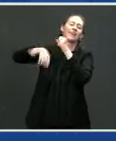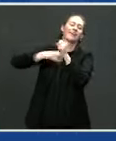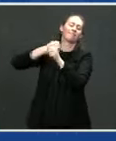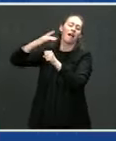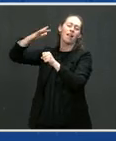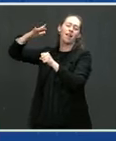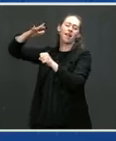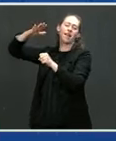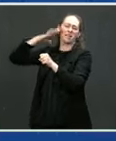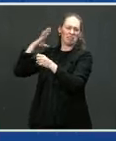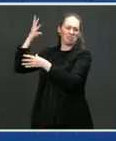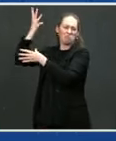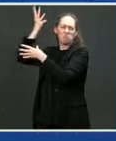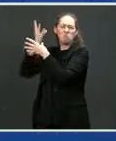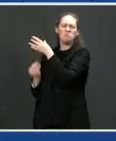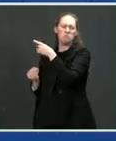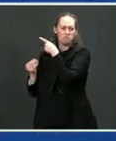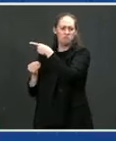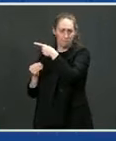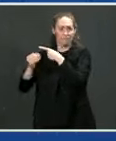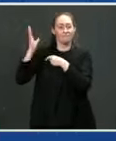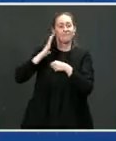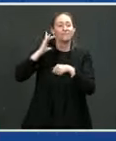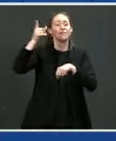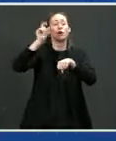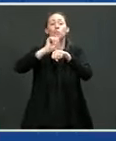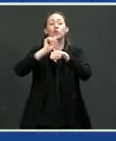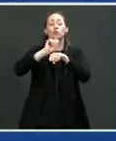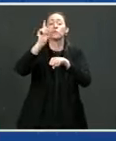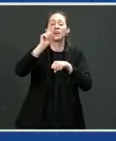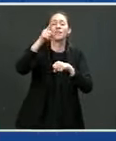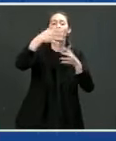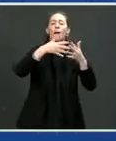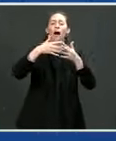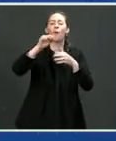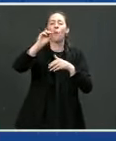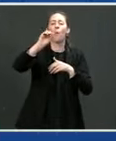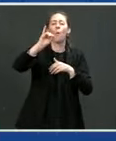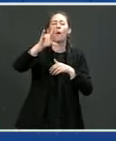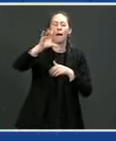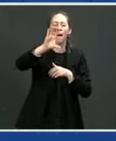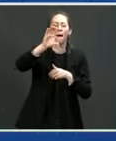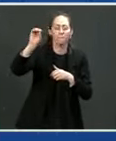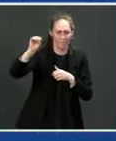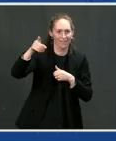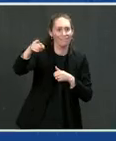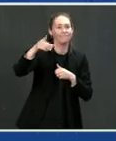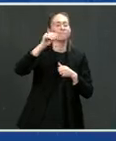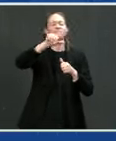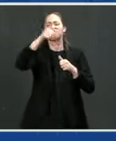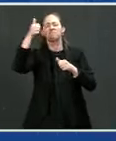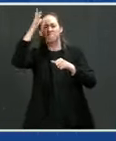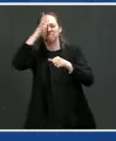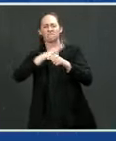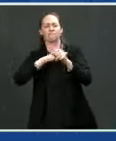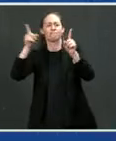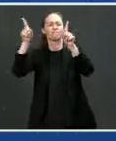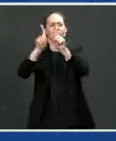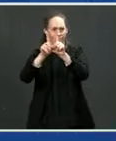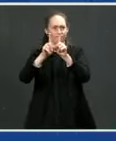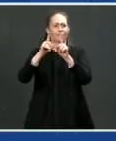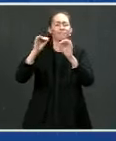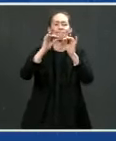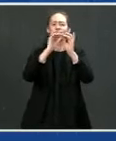he used to work for a thing called the American oil company. And he was with a guy named Blaustein who put in gas stations. They needed gas